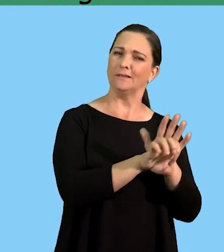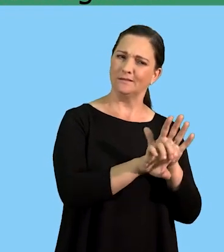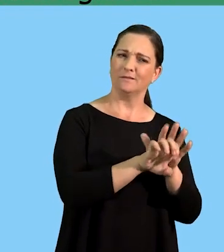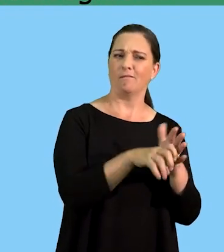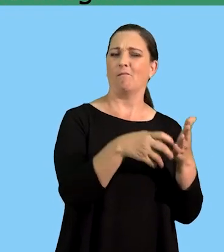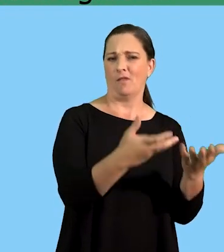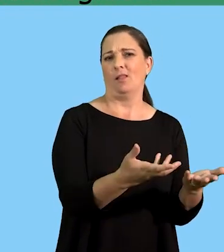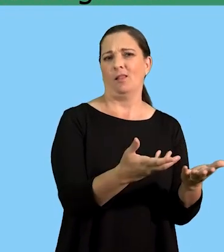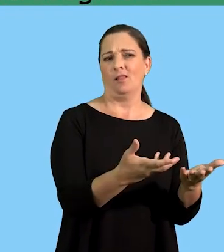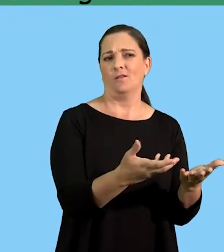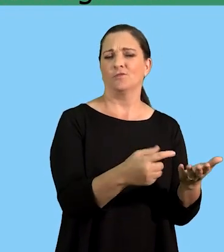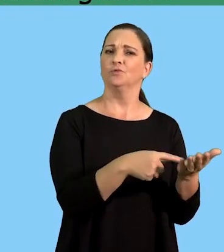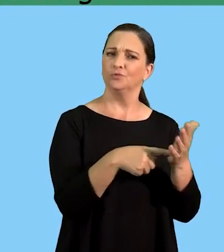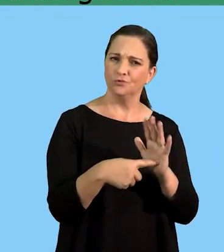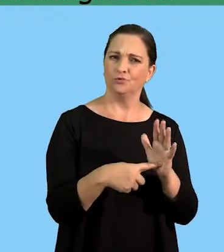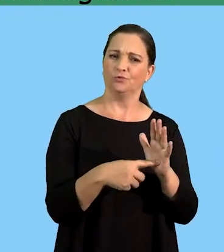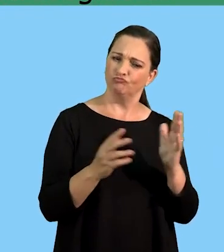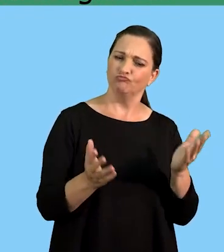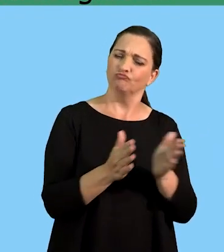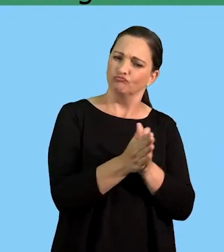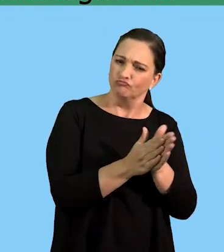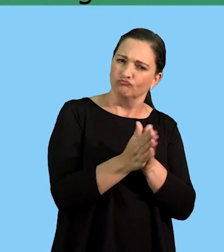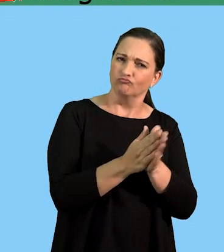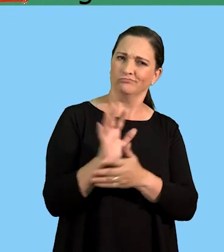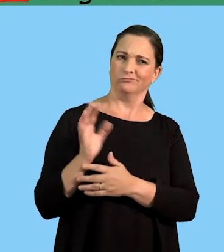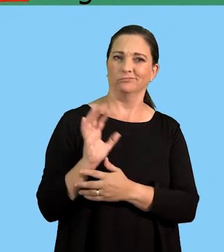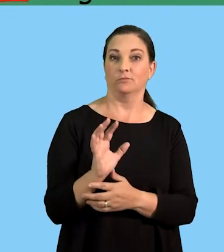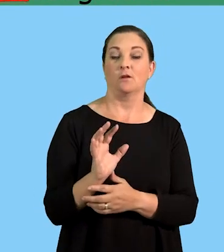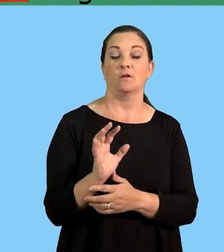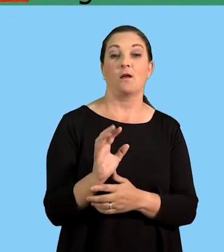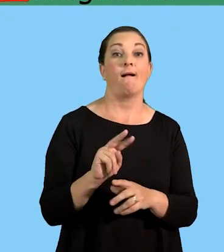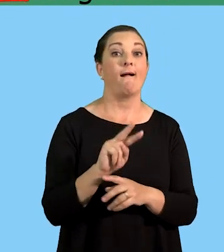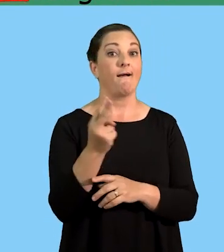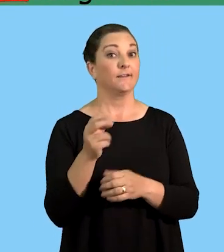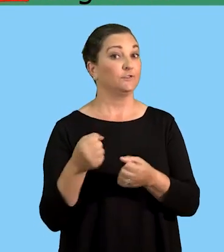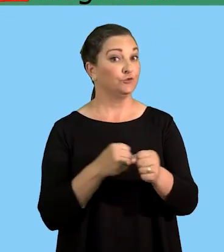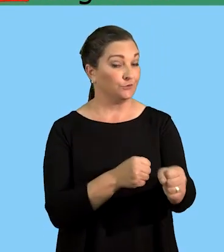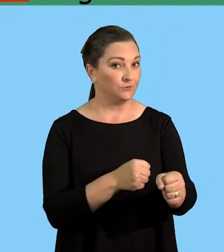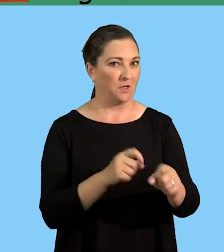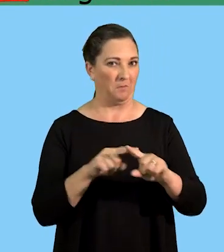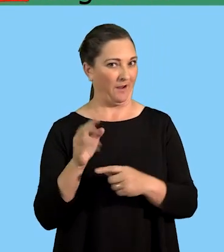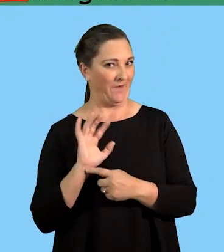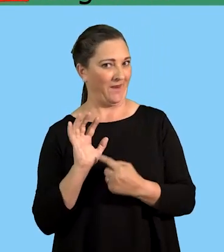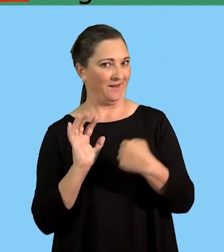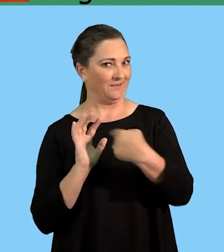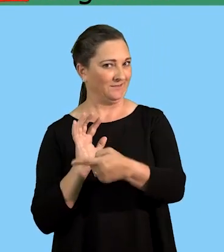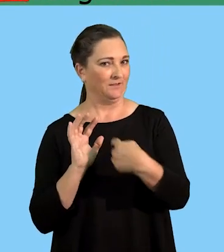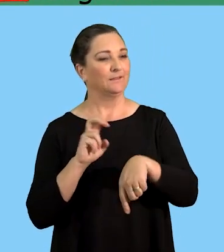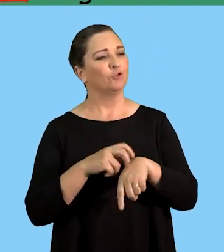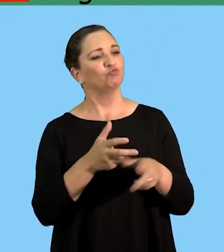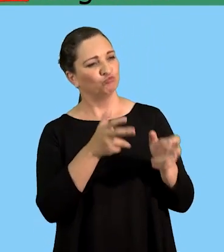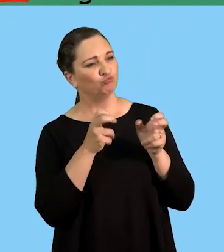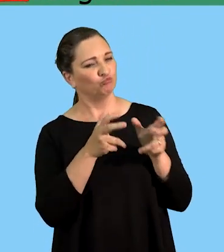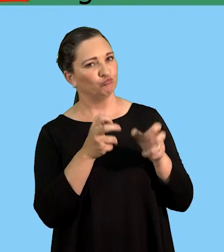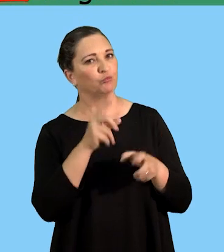The leader will be expected to motivate employees and devise alternative strategies. But what is expected of a follower? A follower